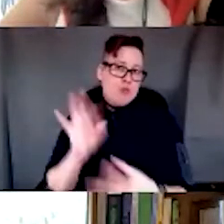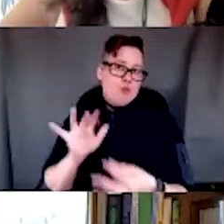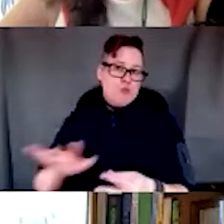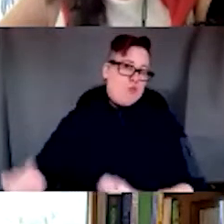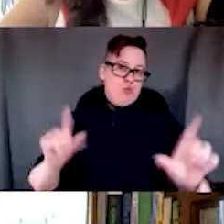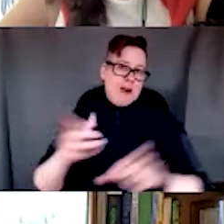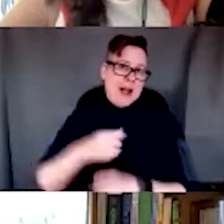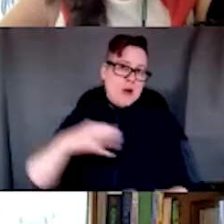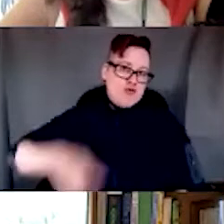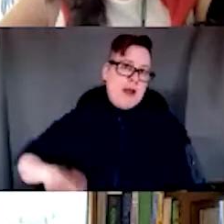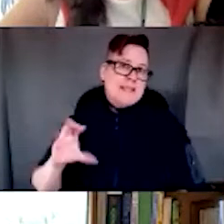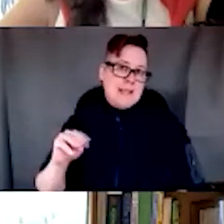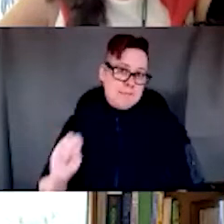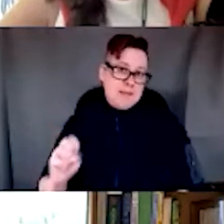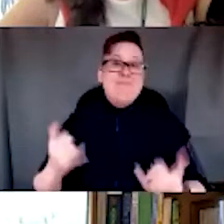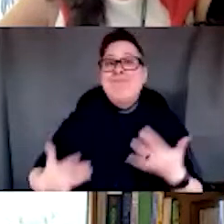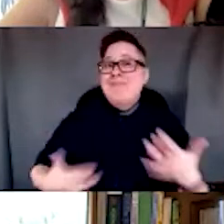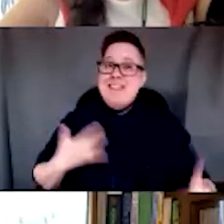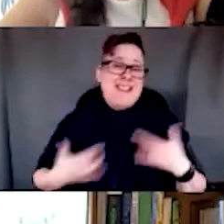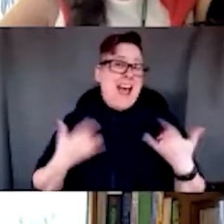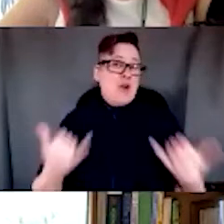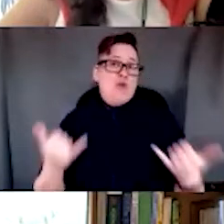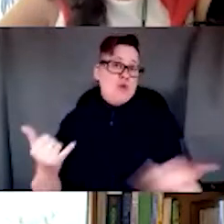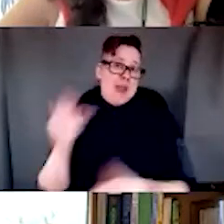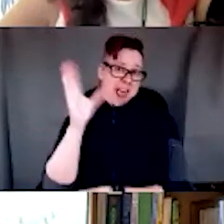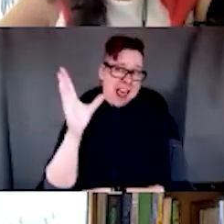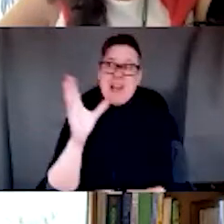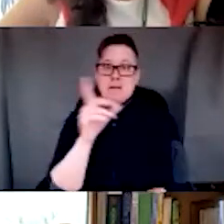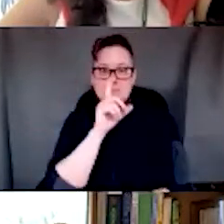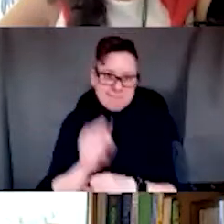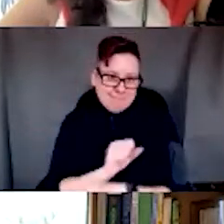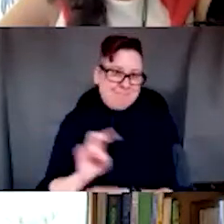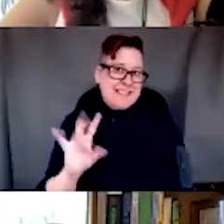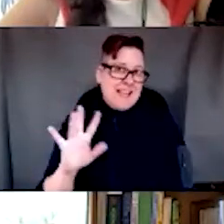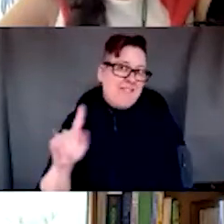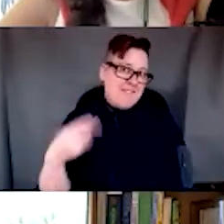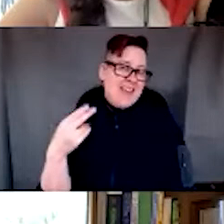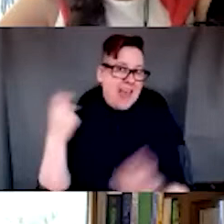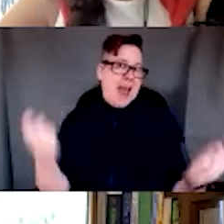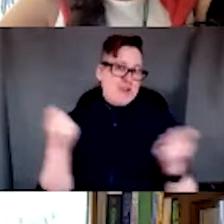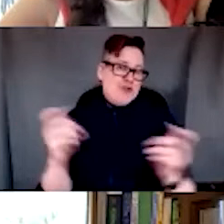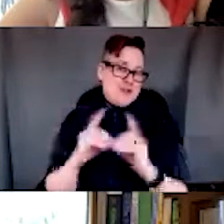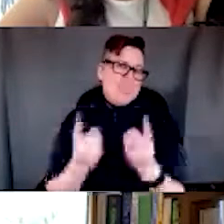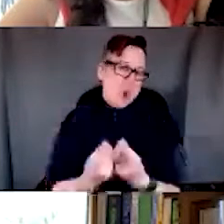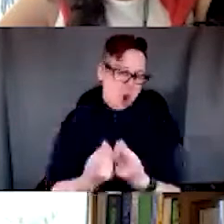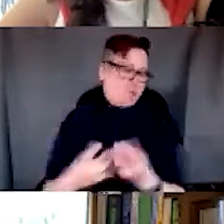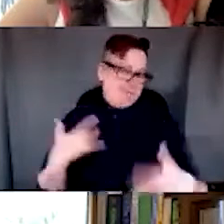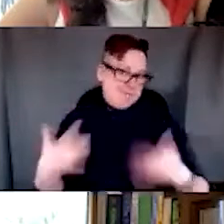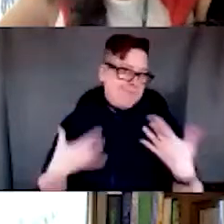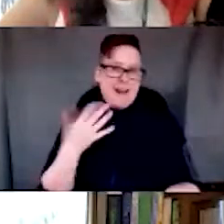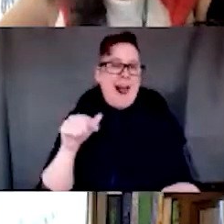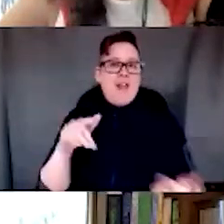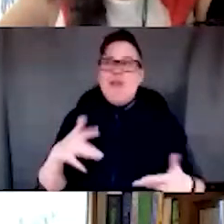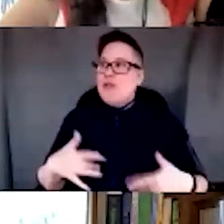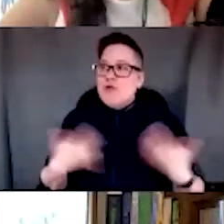to present our Brown Bag Series this year on the 75th anniversary of our department and to share this platform with